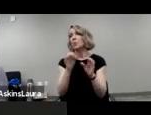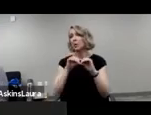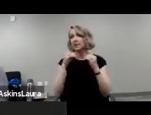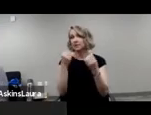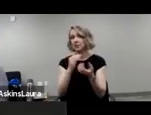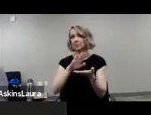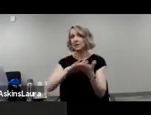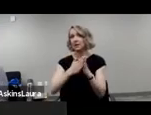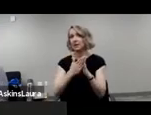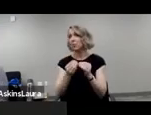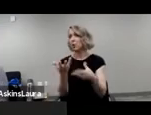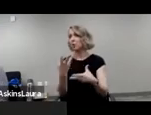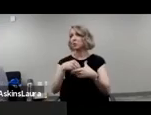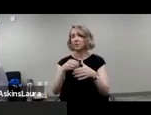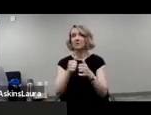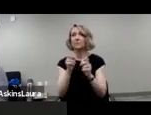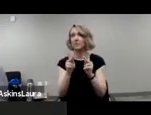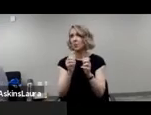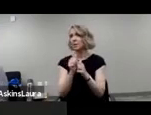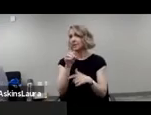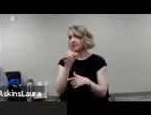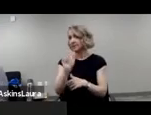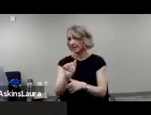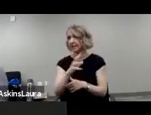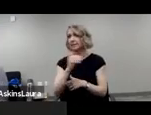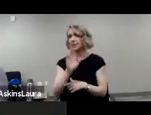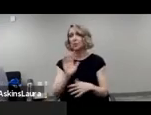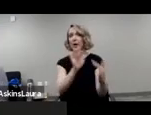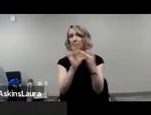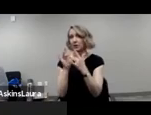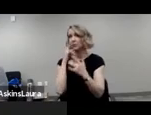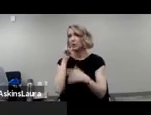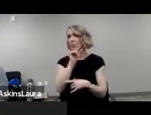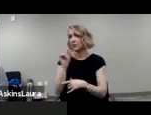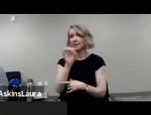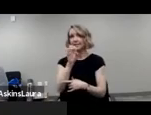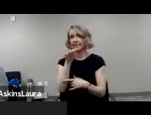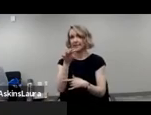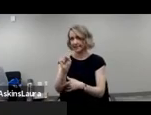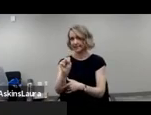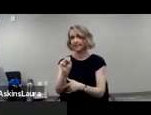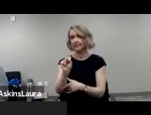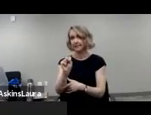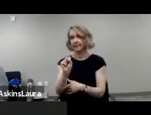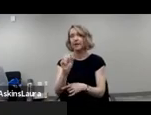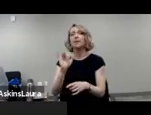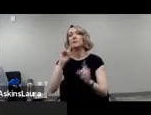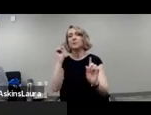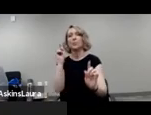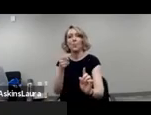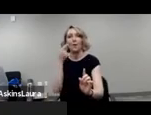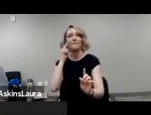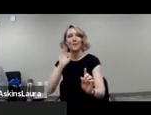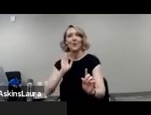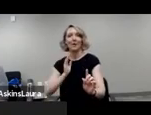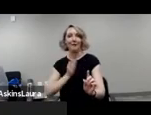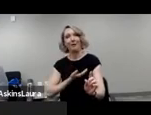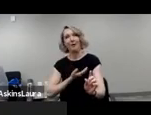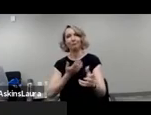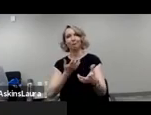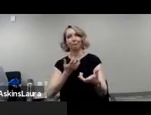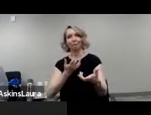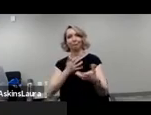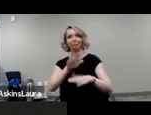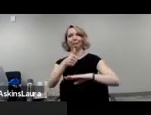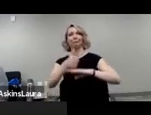more inclusive of people with disabilities in their outreach for the 2020 Census. So that was the point of what we did. I'm going to go